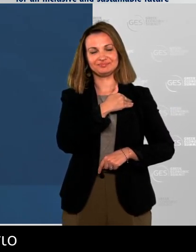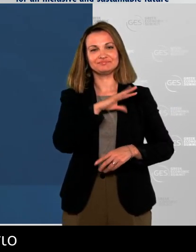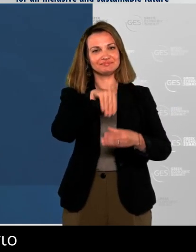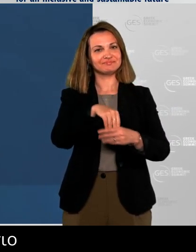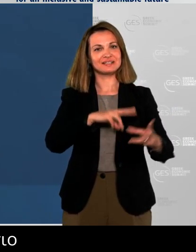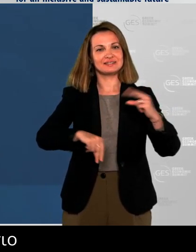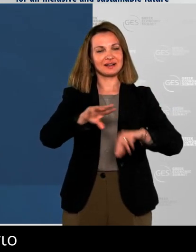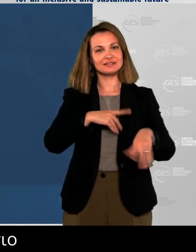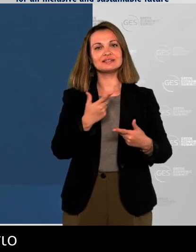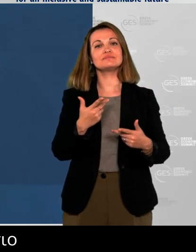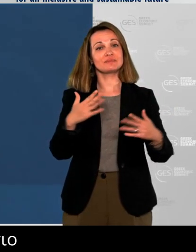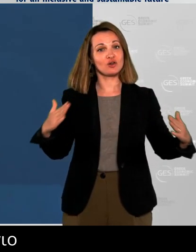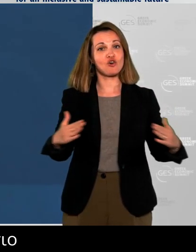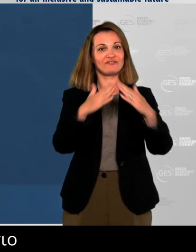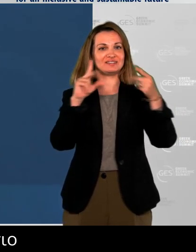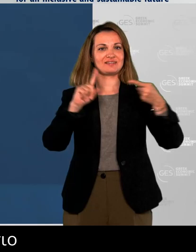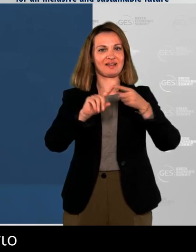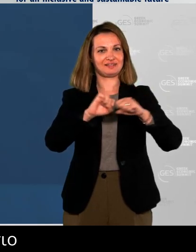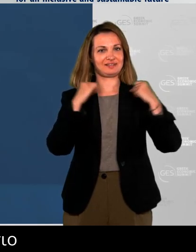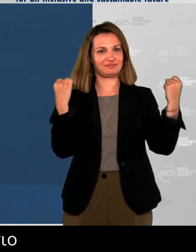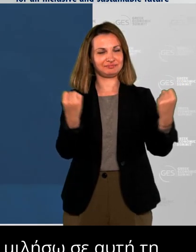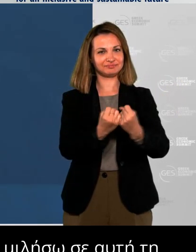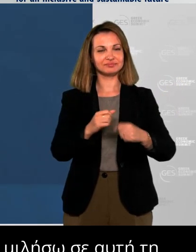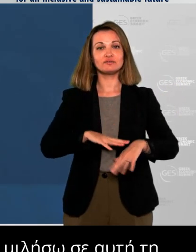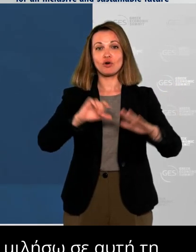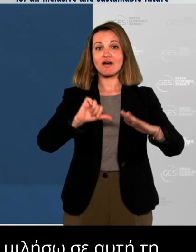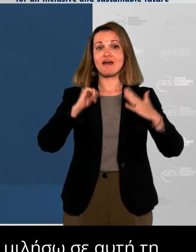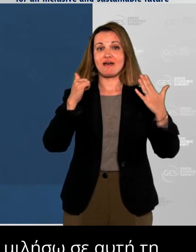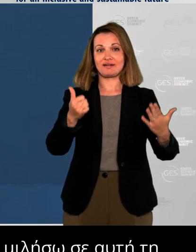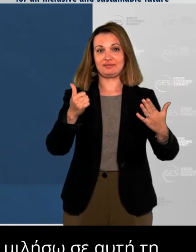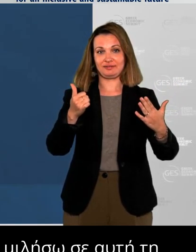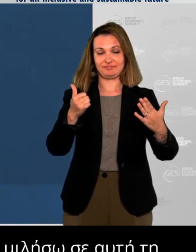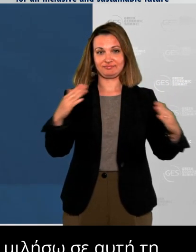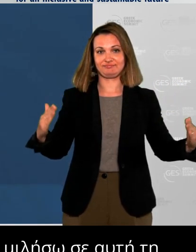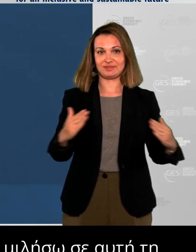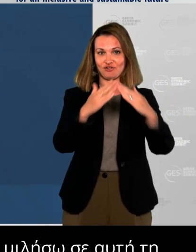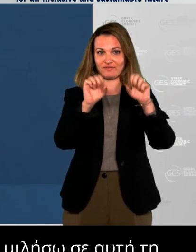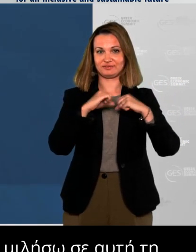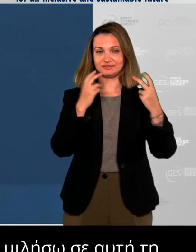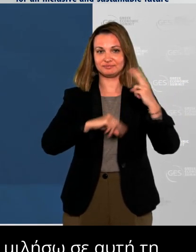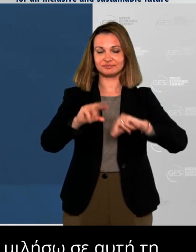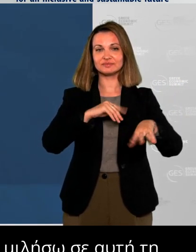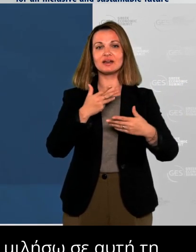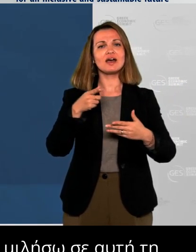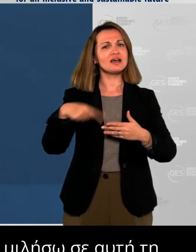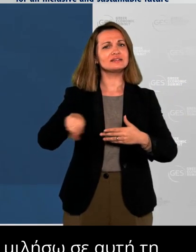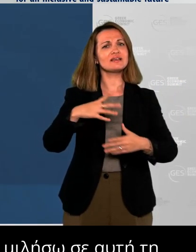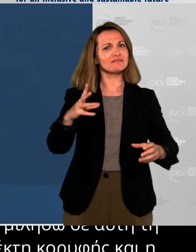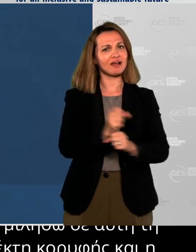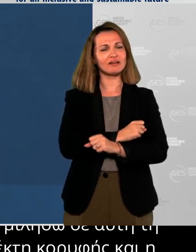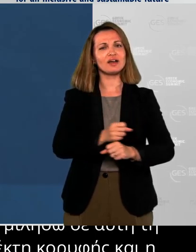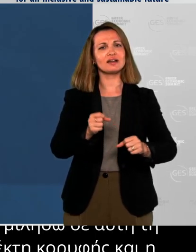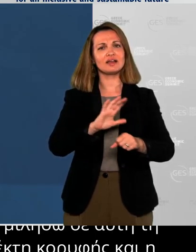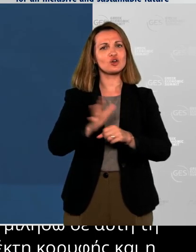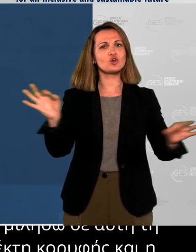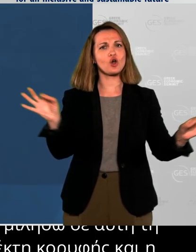This is my sixth summit, and the second that you've managed to pull off during a global pandemic. So congratulations for